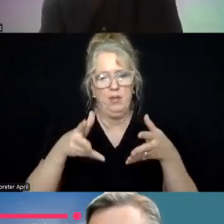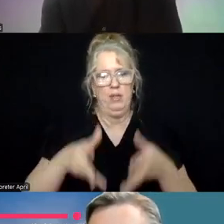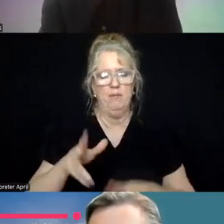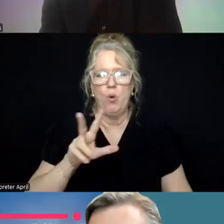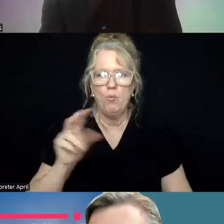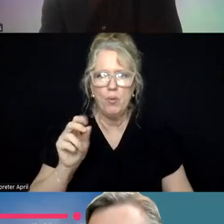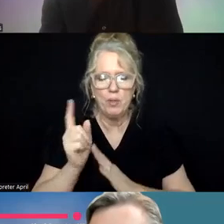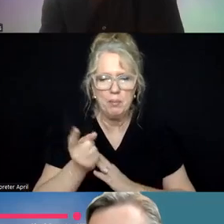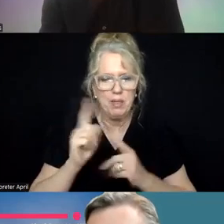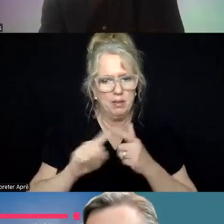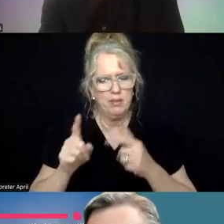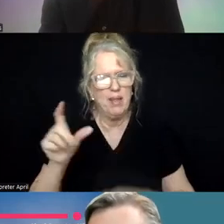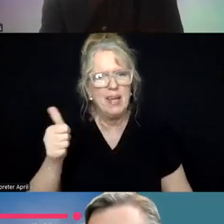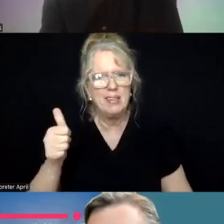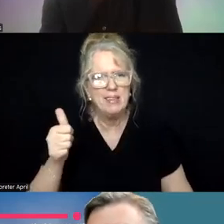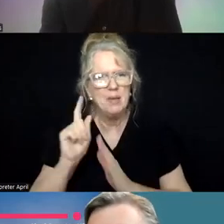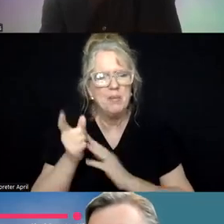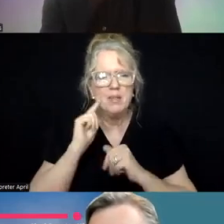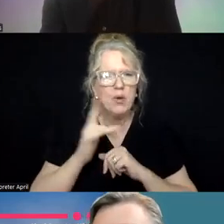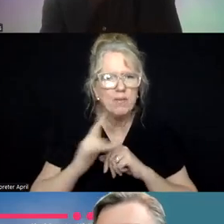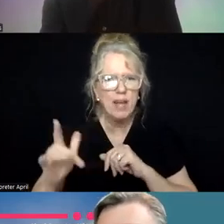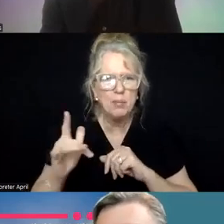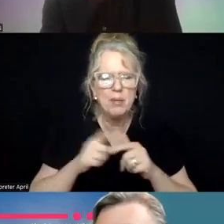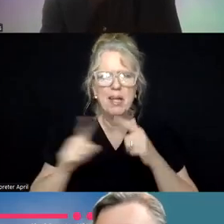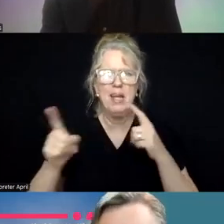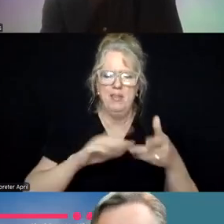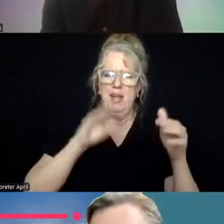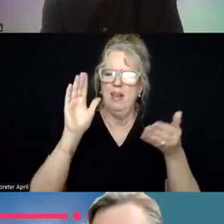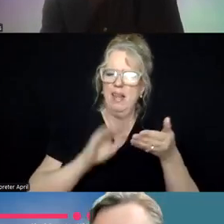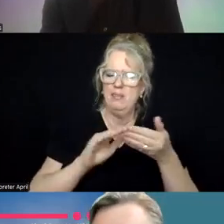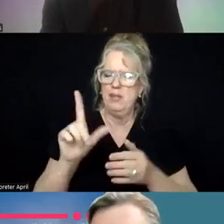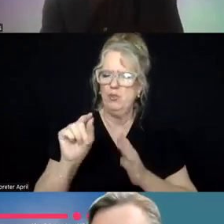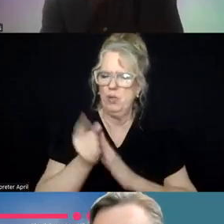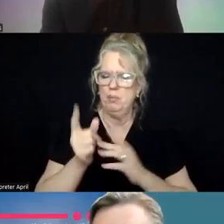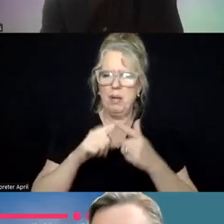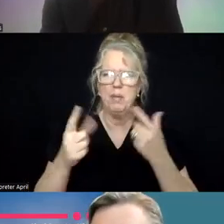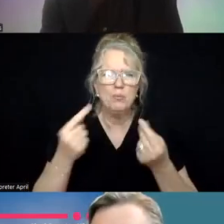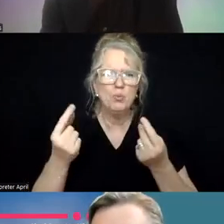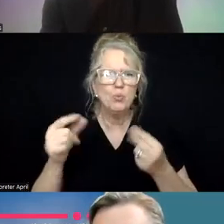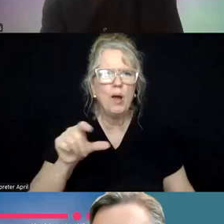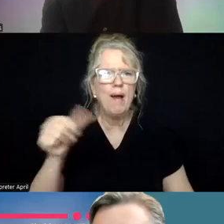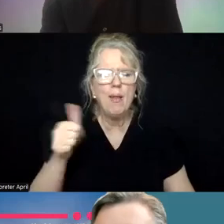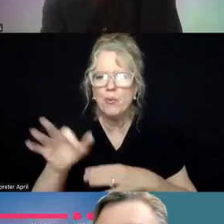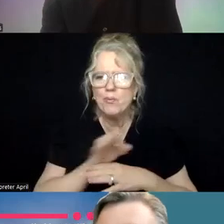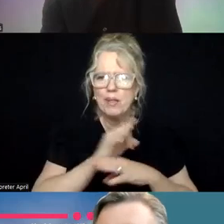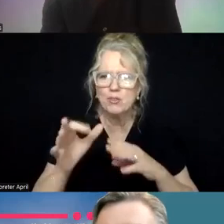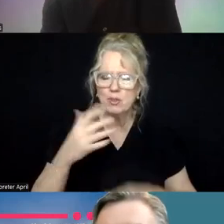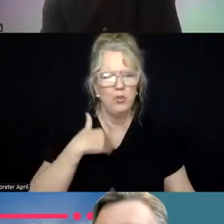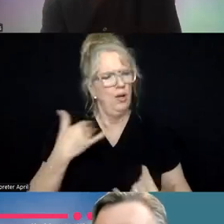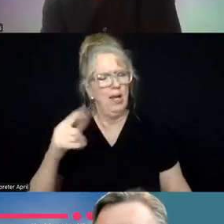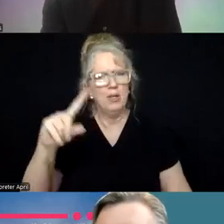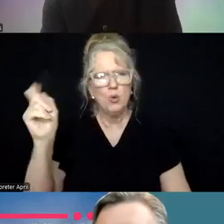minutes, it'd be a little over 10 minutes of availability time. And then the less than 20 minutes left doing other functions. Um, and I had a